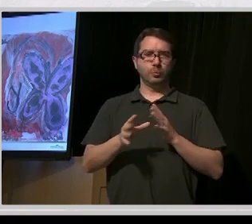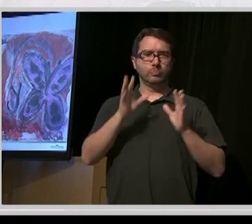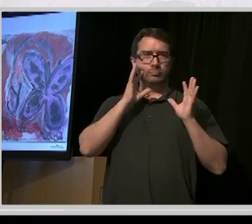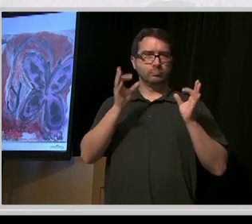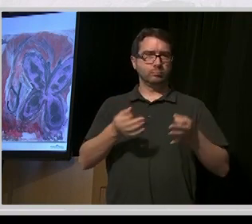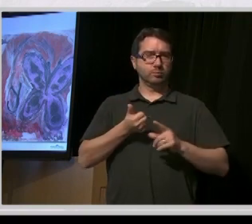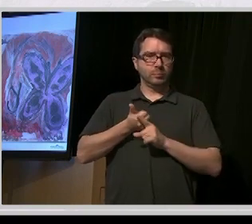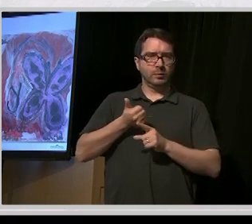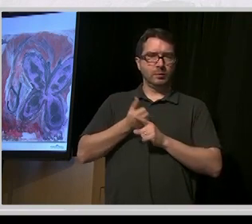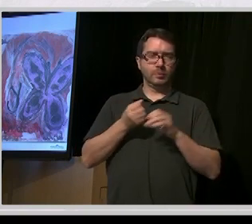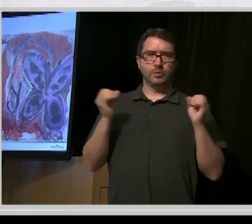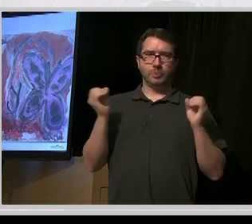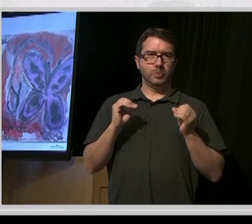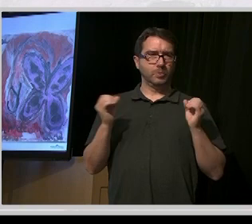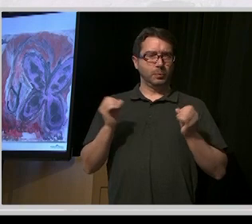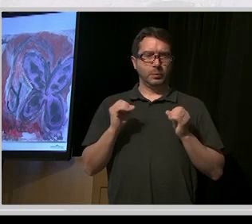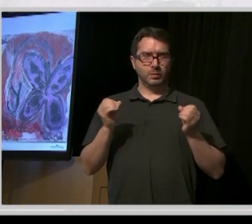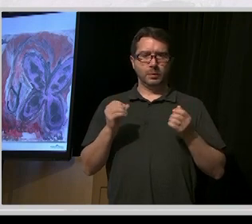be small or large.